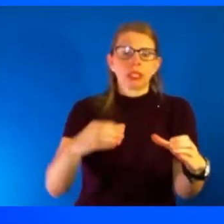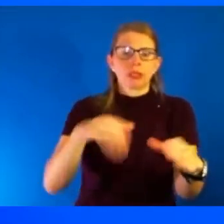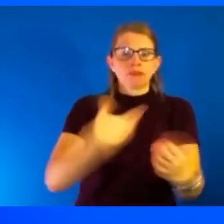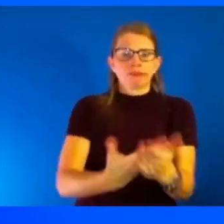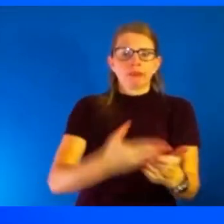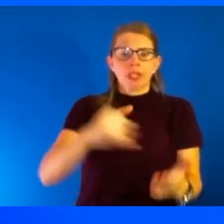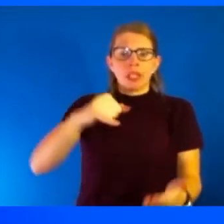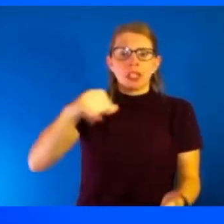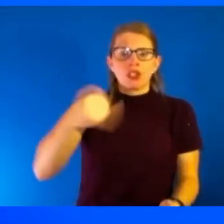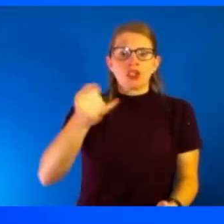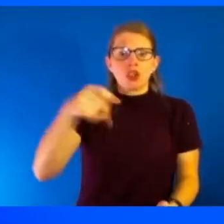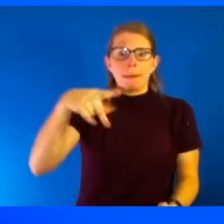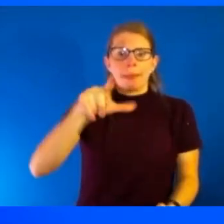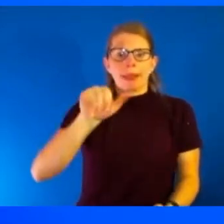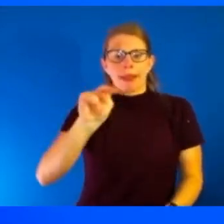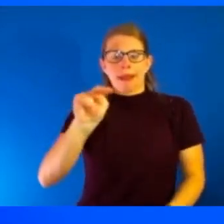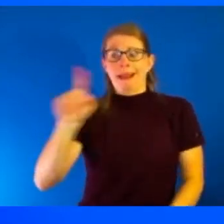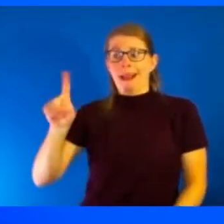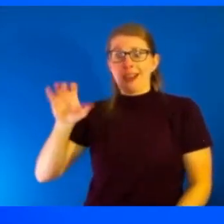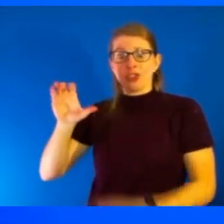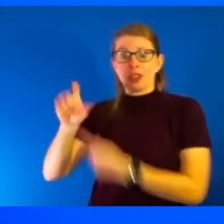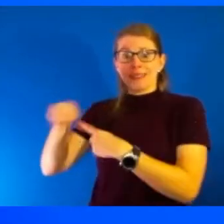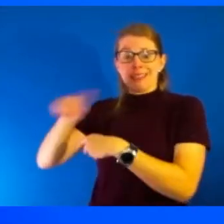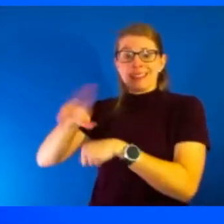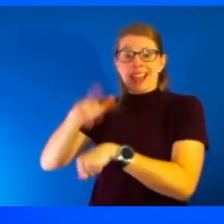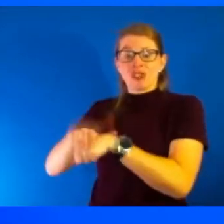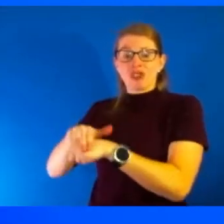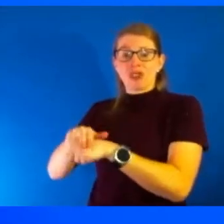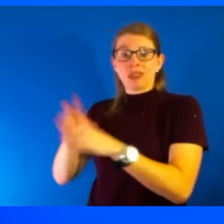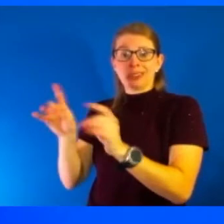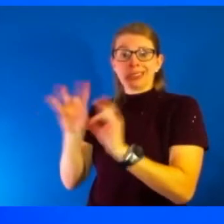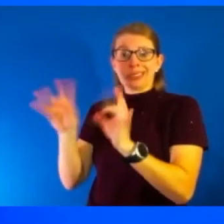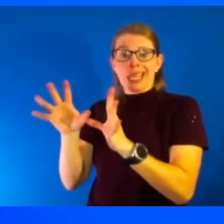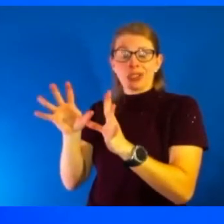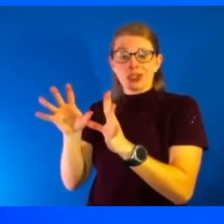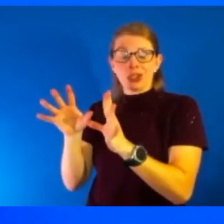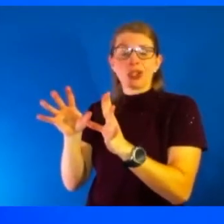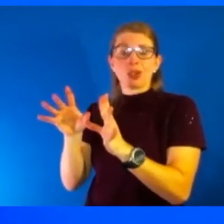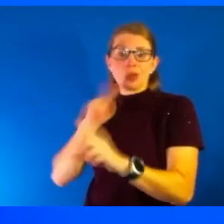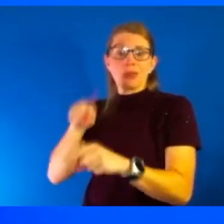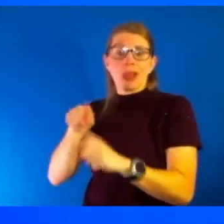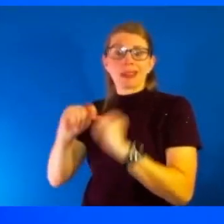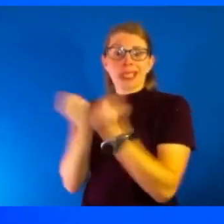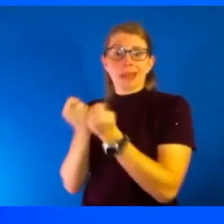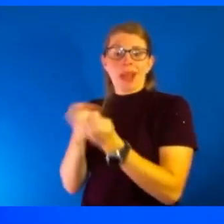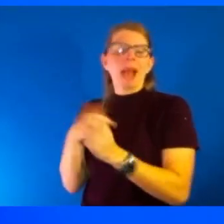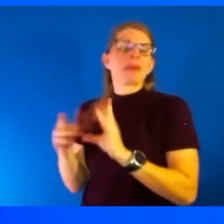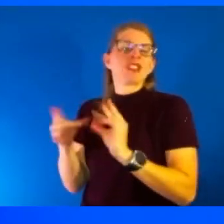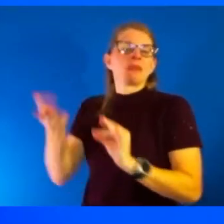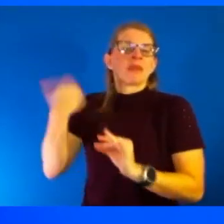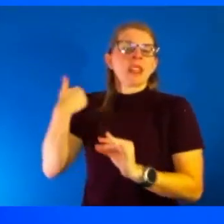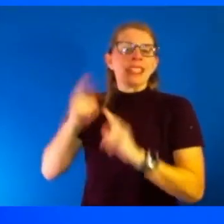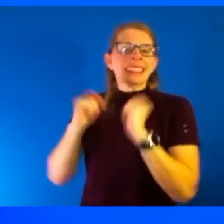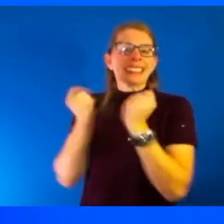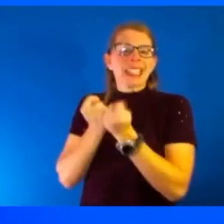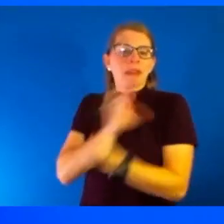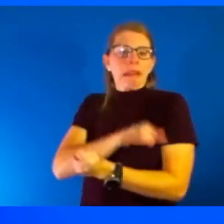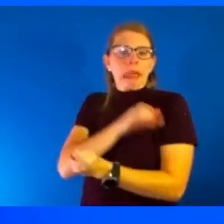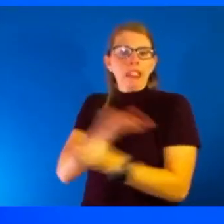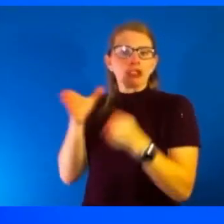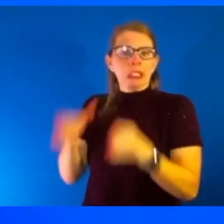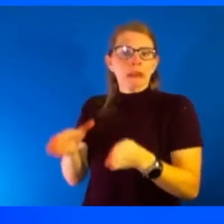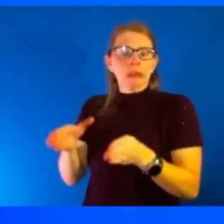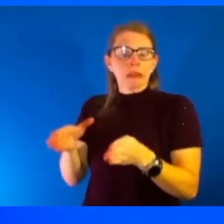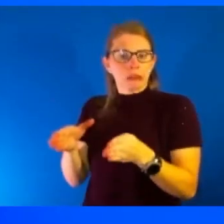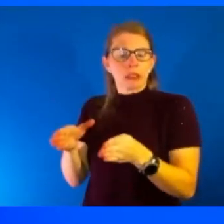100 of them, were the national disaster medical response teams that I mentioned earlier. They're teams of clinicians that are able to come